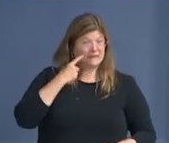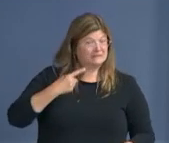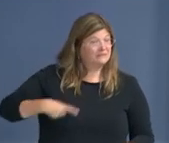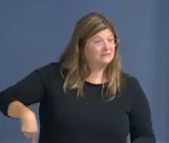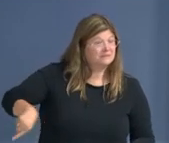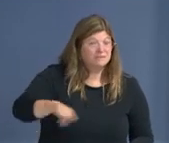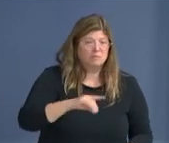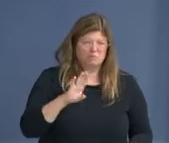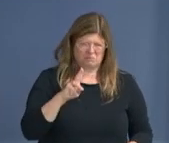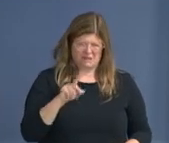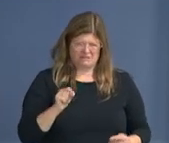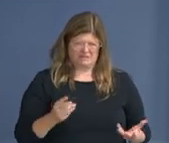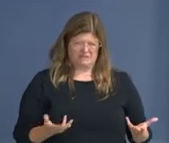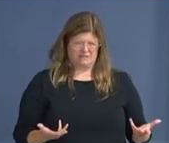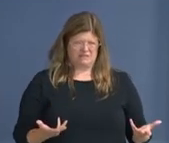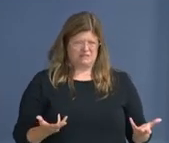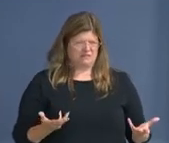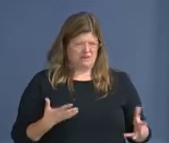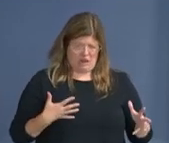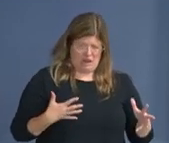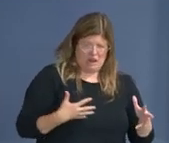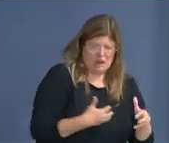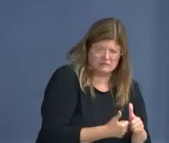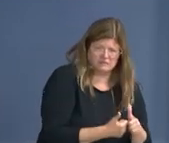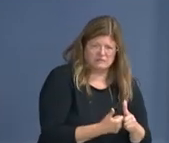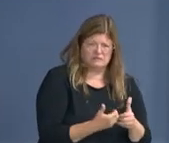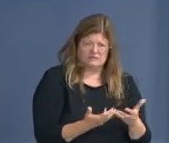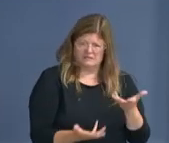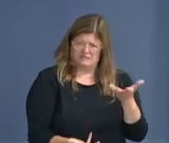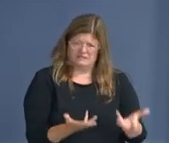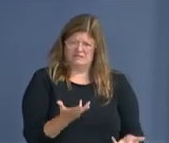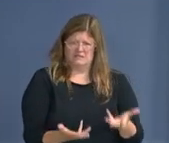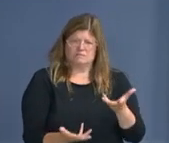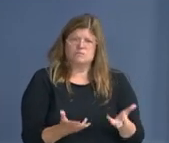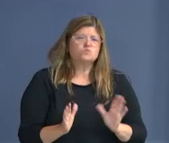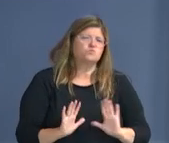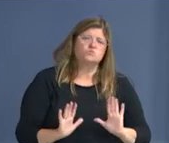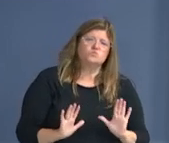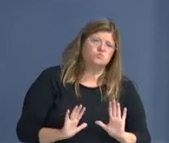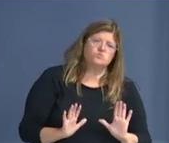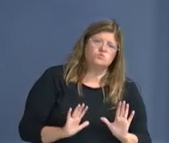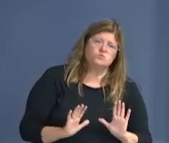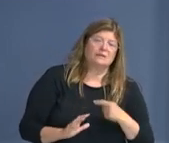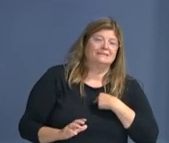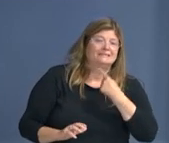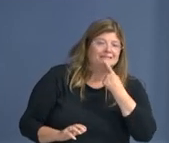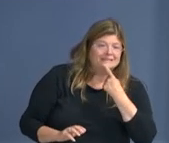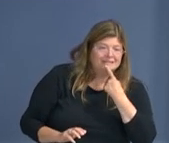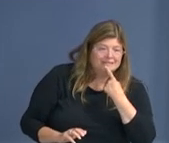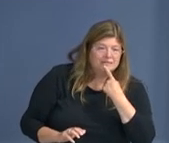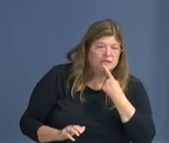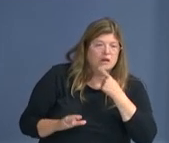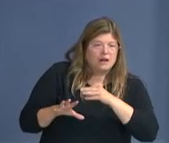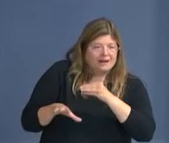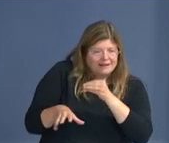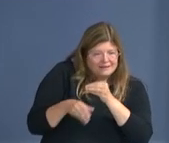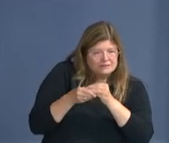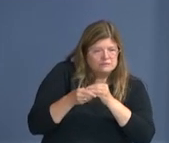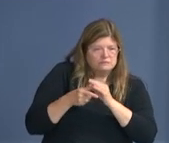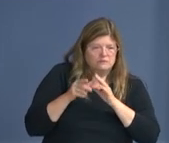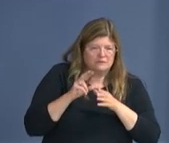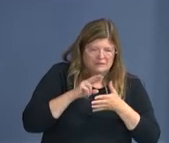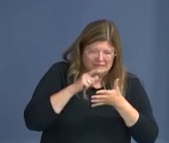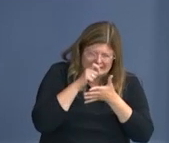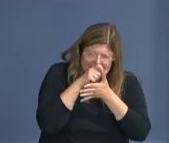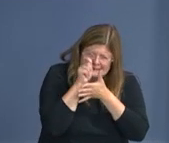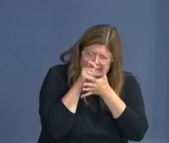that the essence of it? I'm saying it was part of an extra review because we were, I think at the